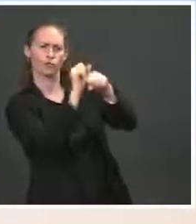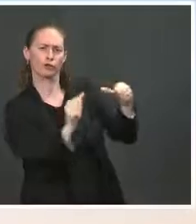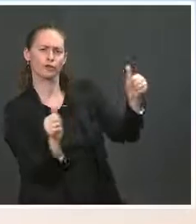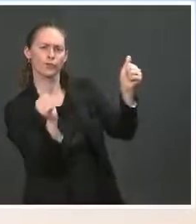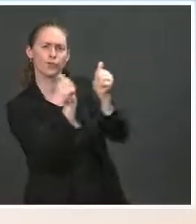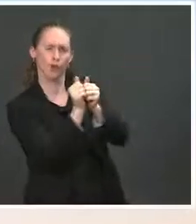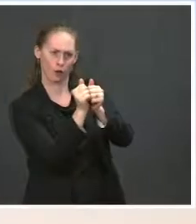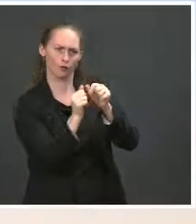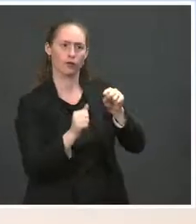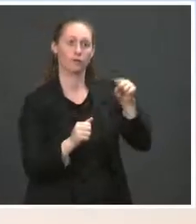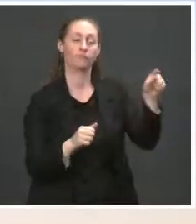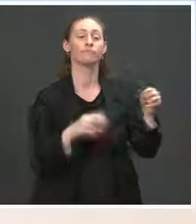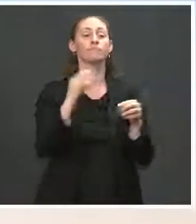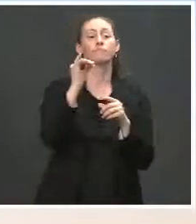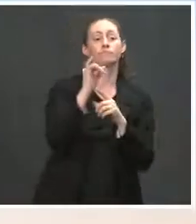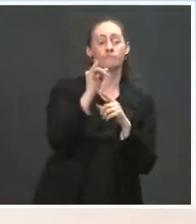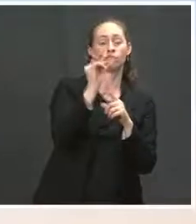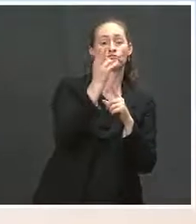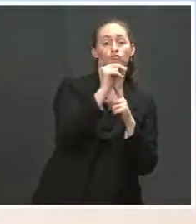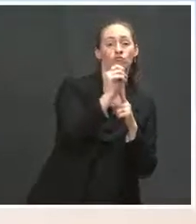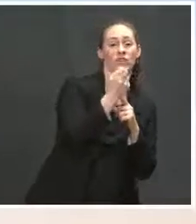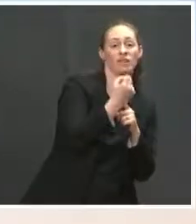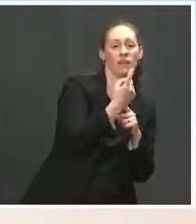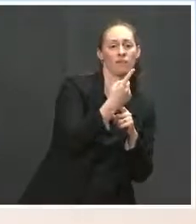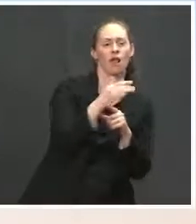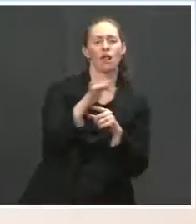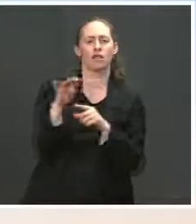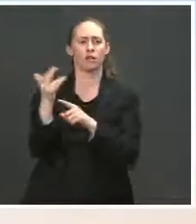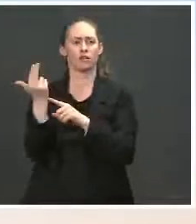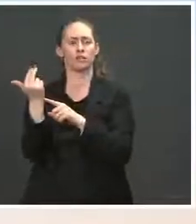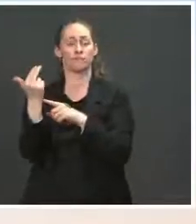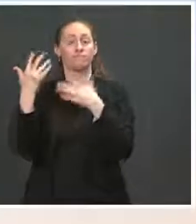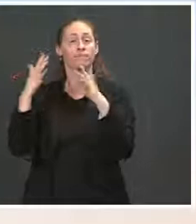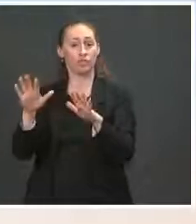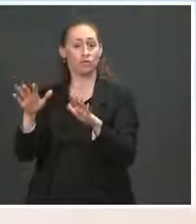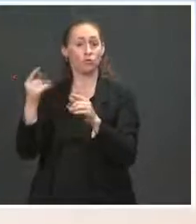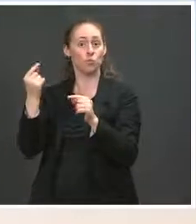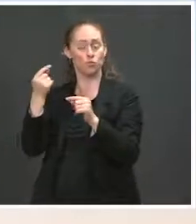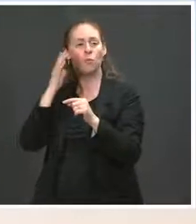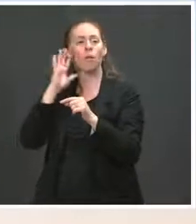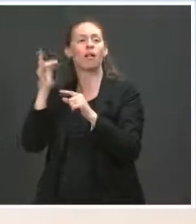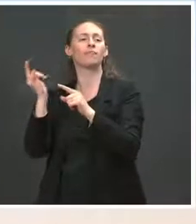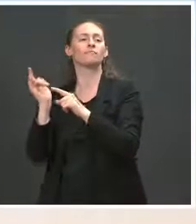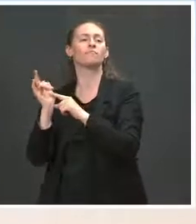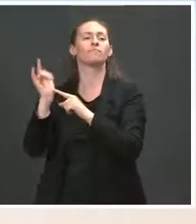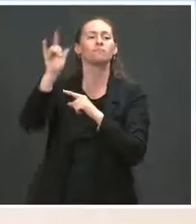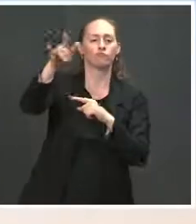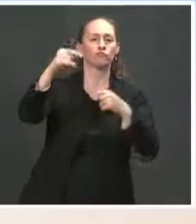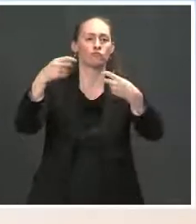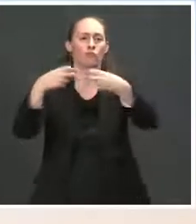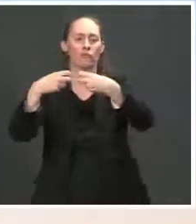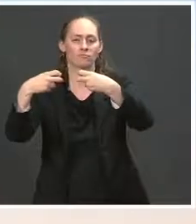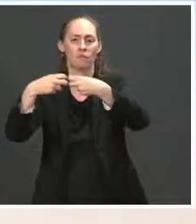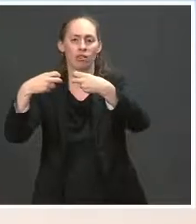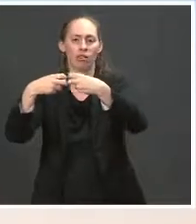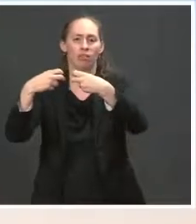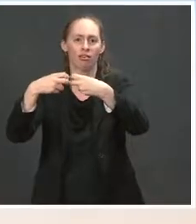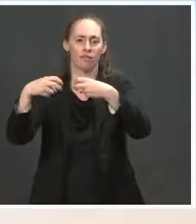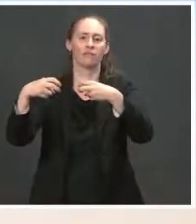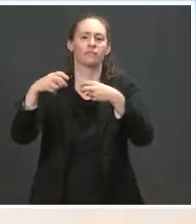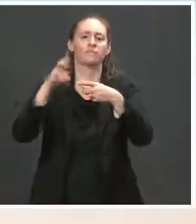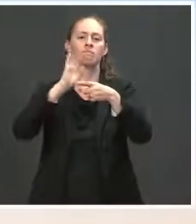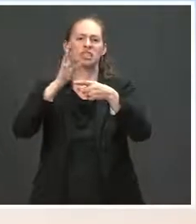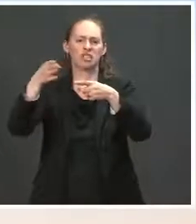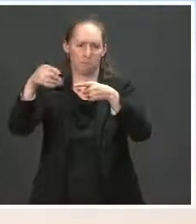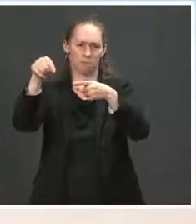11th through the 13th. He will then travel to Brussels, Belgium, where he will participate in the NATO Summit on June 14th. And while in